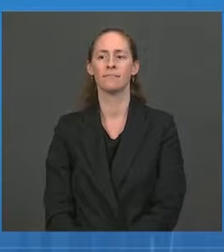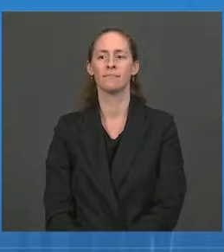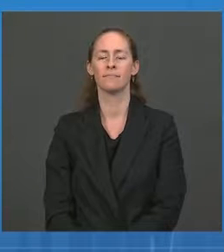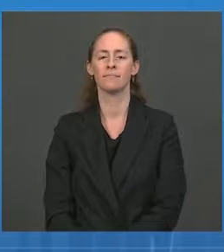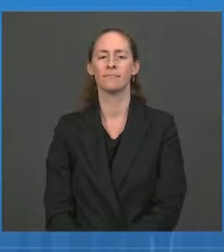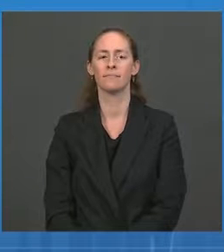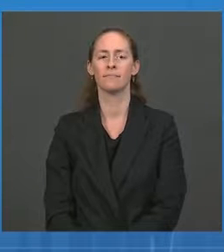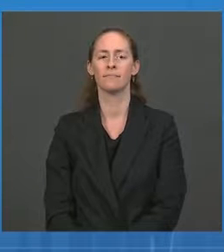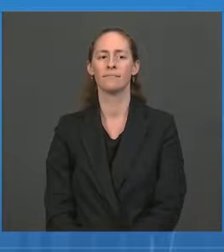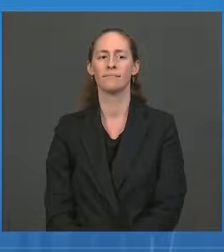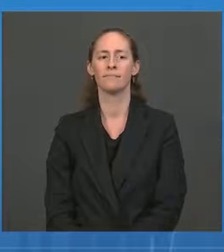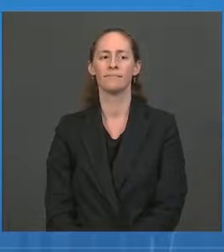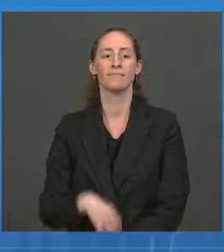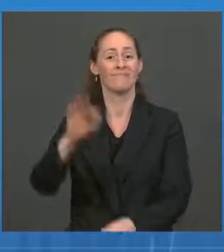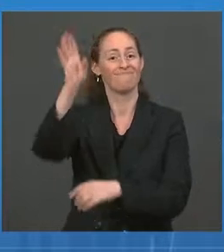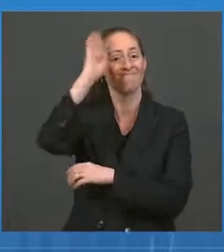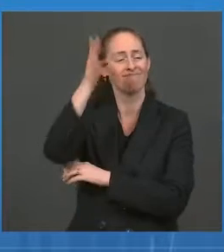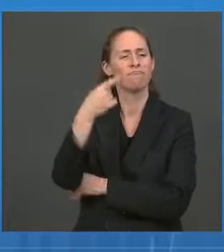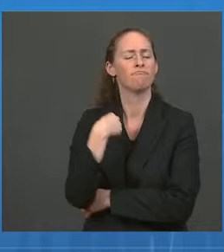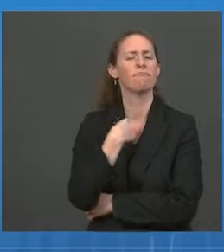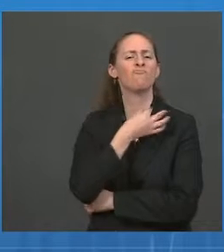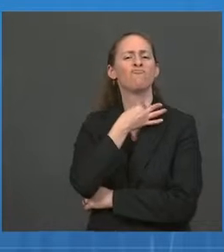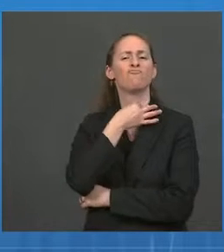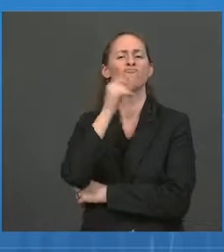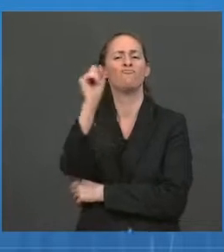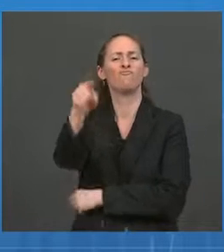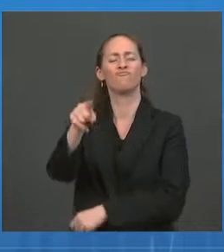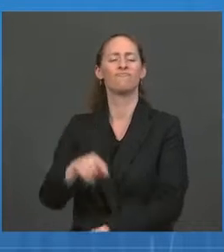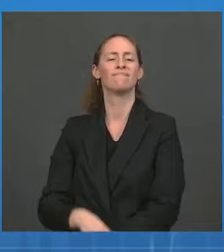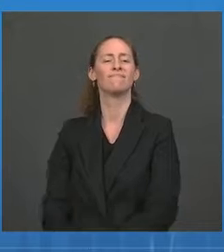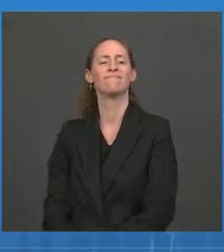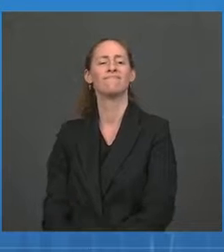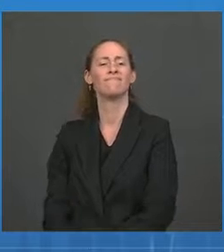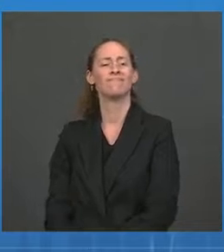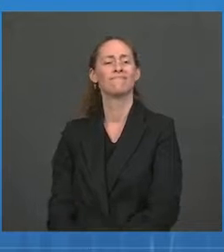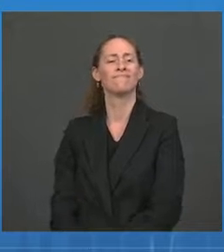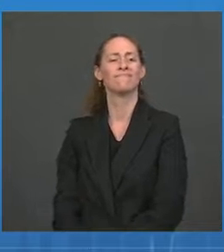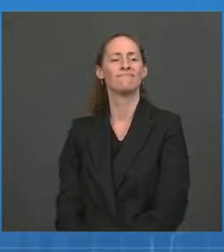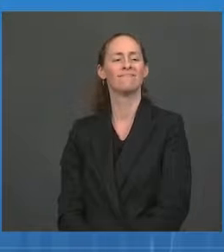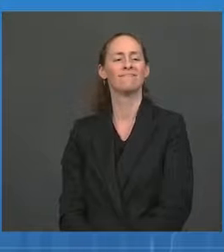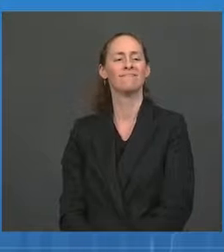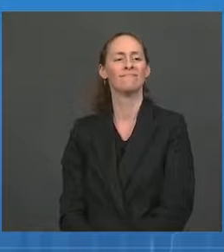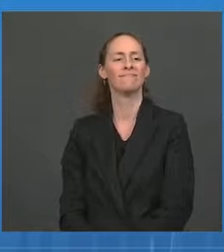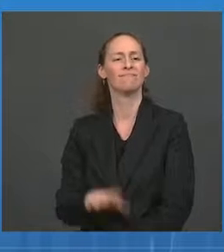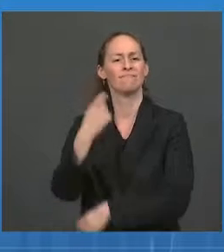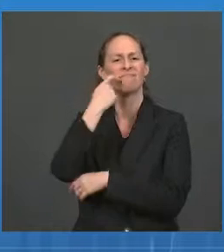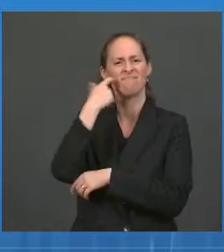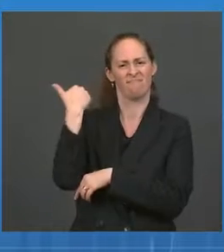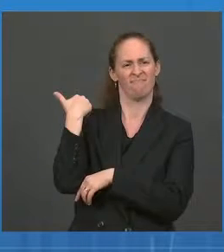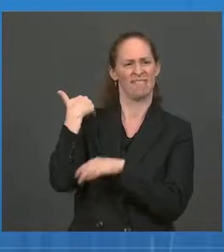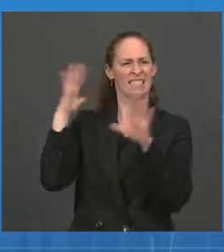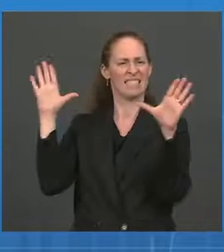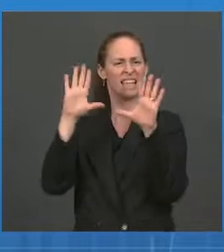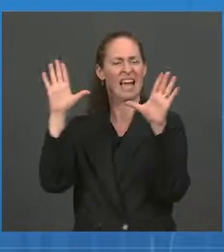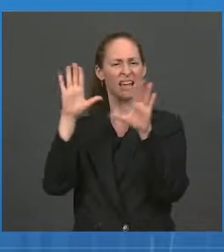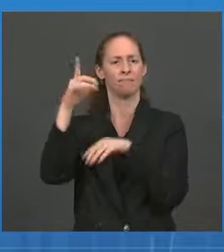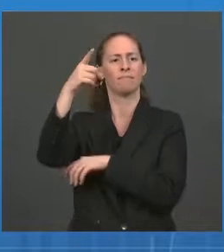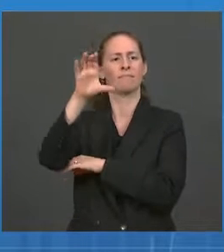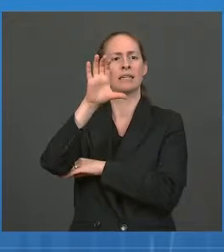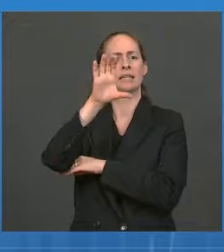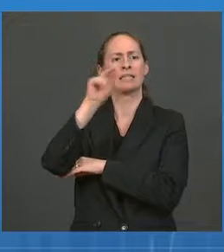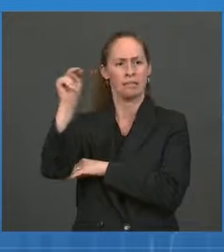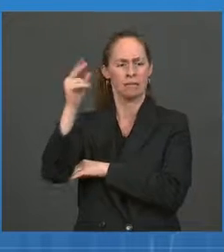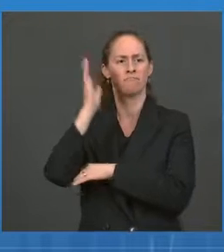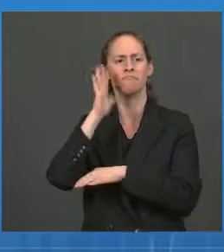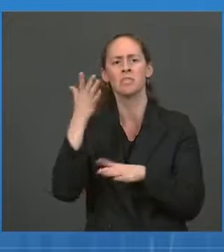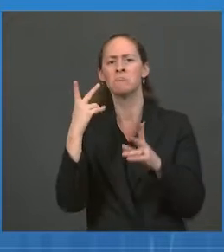Hi. My question is for the Surgeon General. You said on CNN on Sunday that you'll be monitoring exemptions for vaccine requirements to make sure they're not